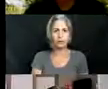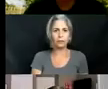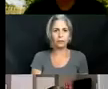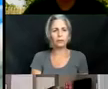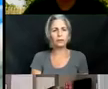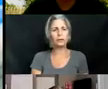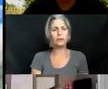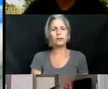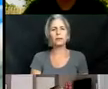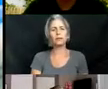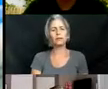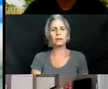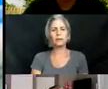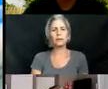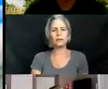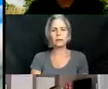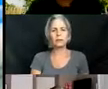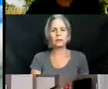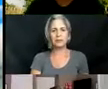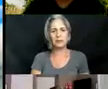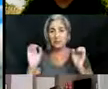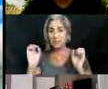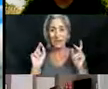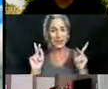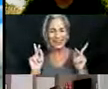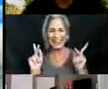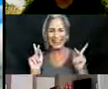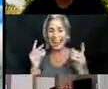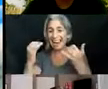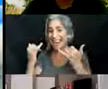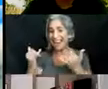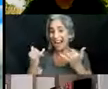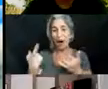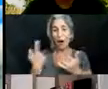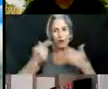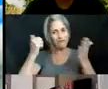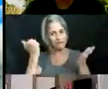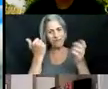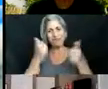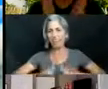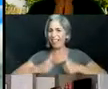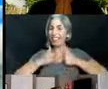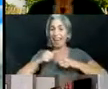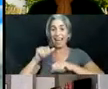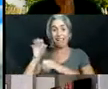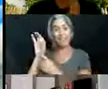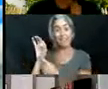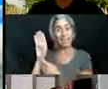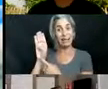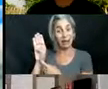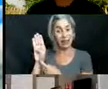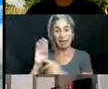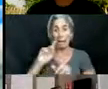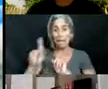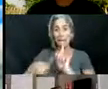or on this computer all right um so now we are officially live on facebook and attendees are gonna